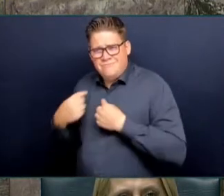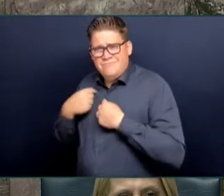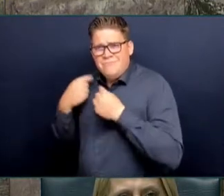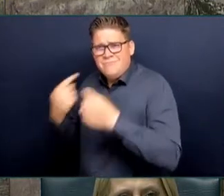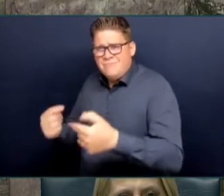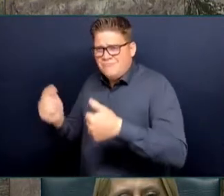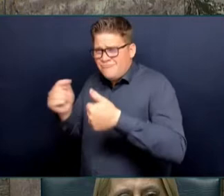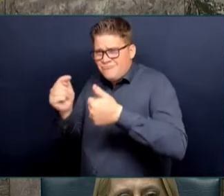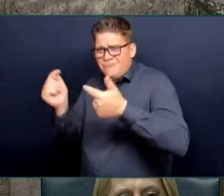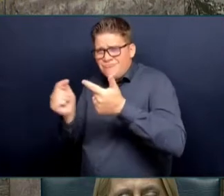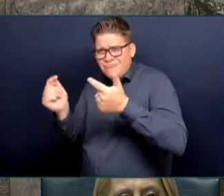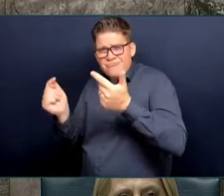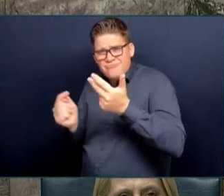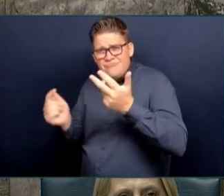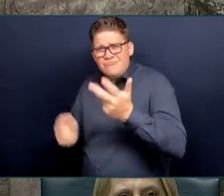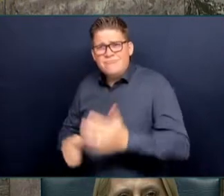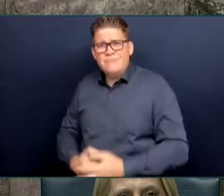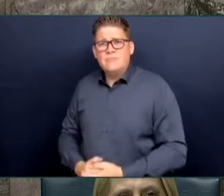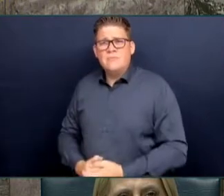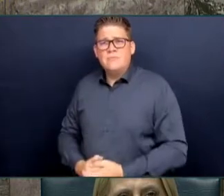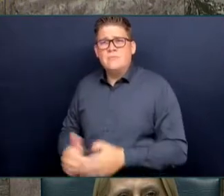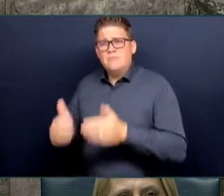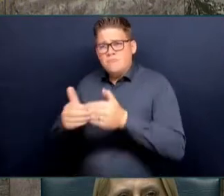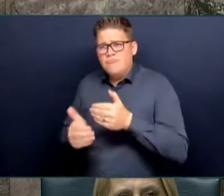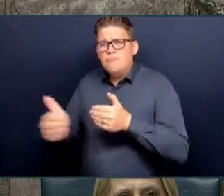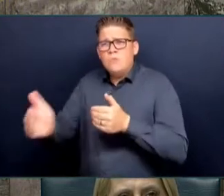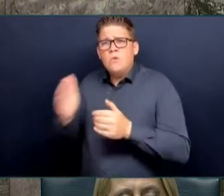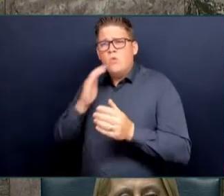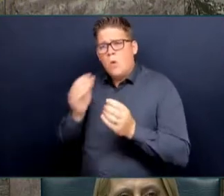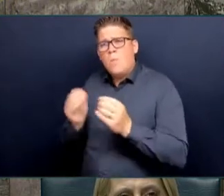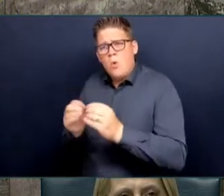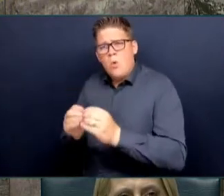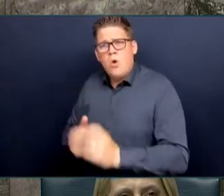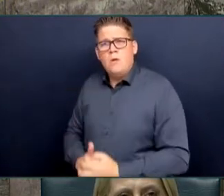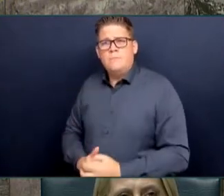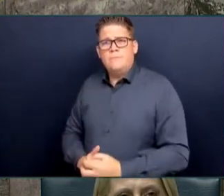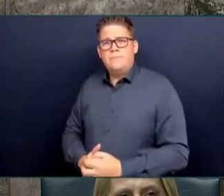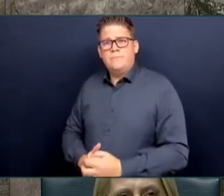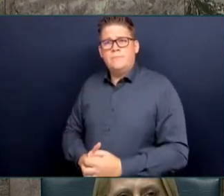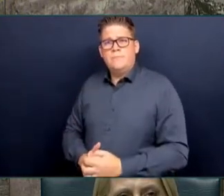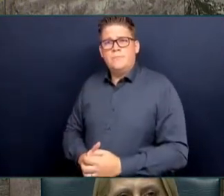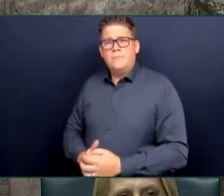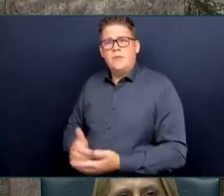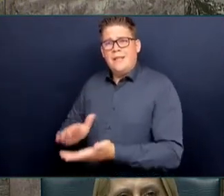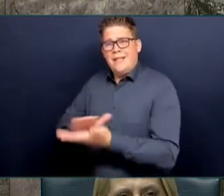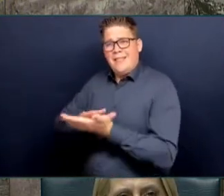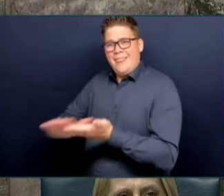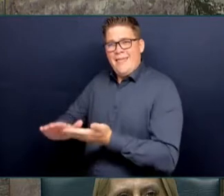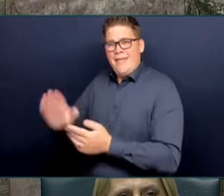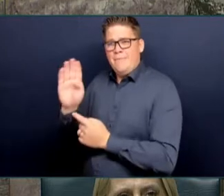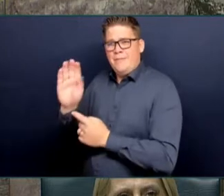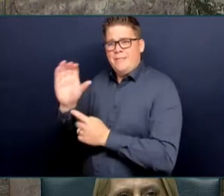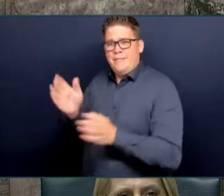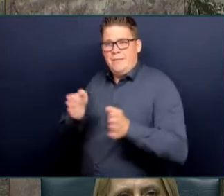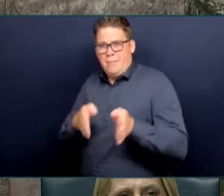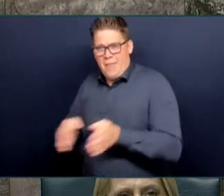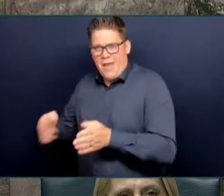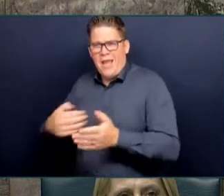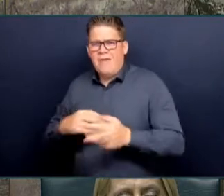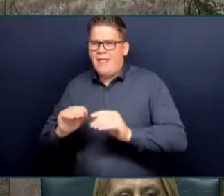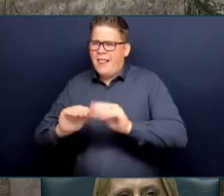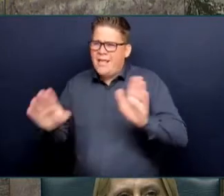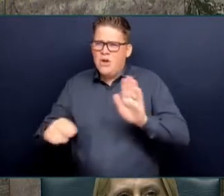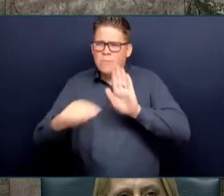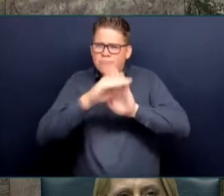plan which also addresses reducing emissions from the oil and gas sector by a minimum of 33%